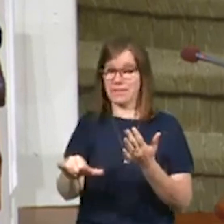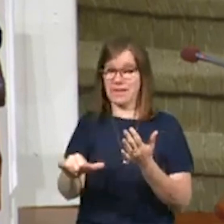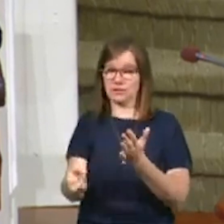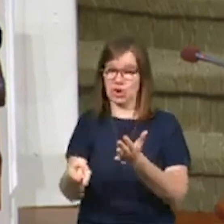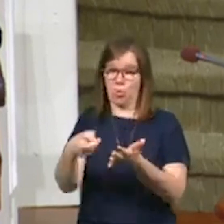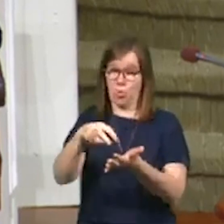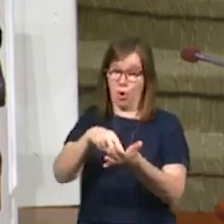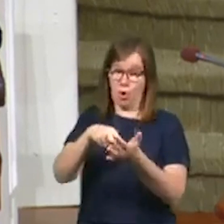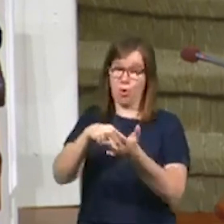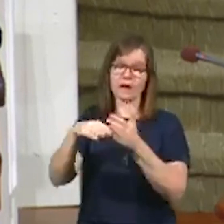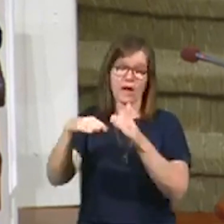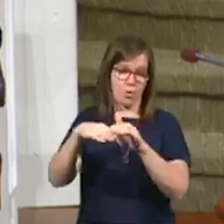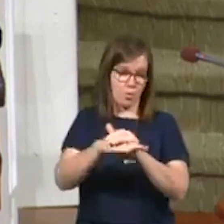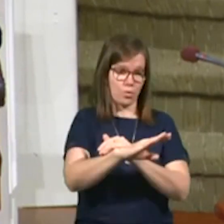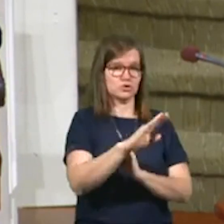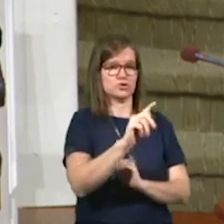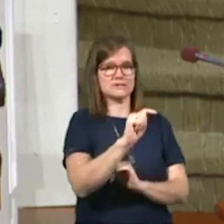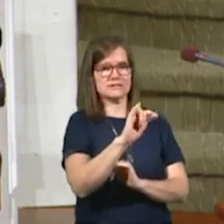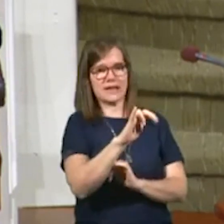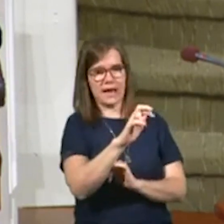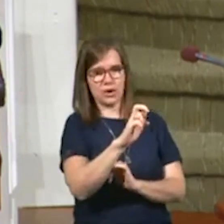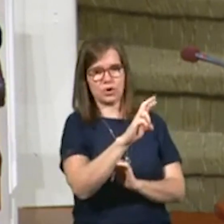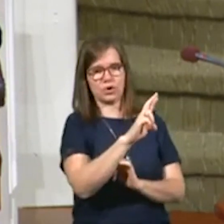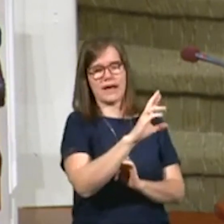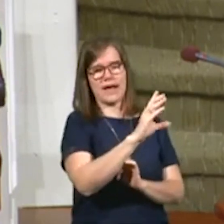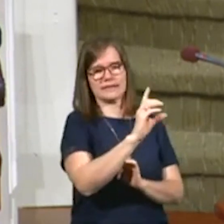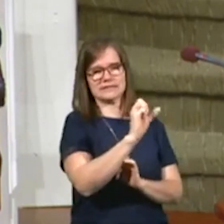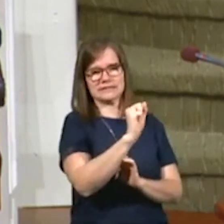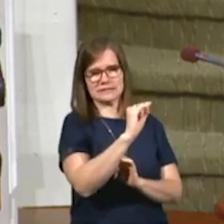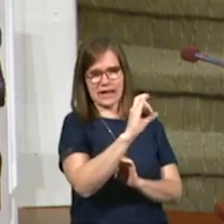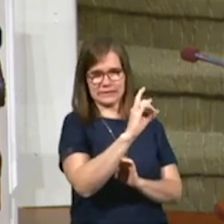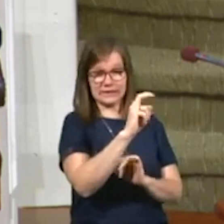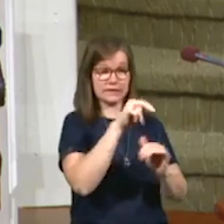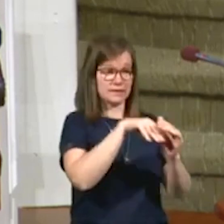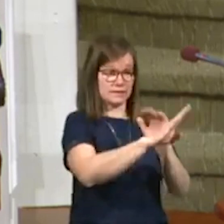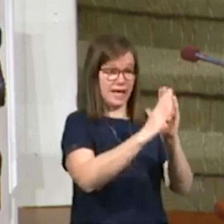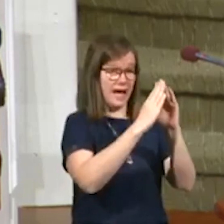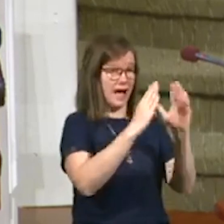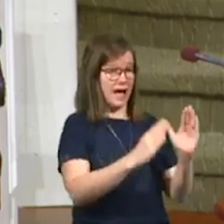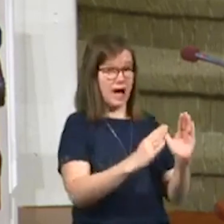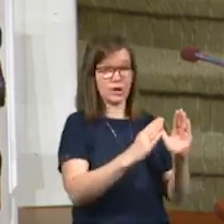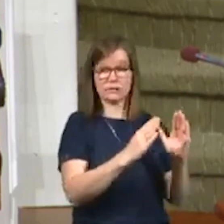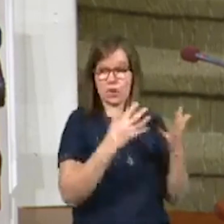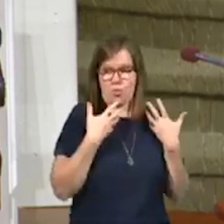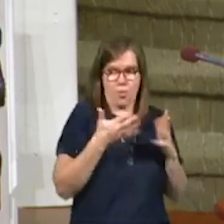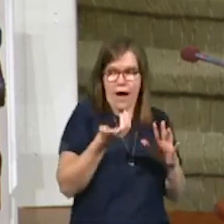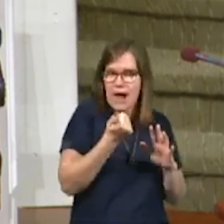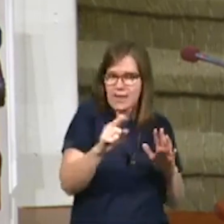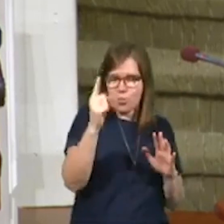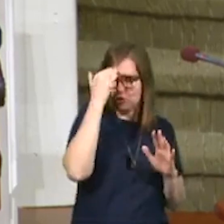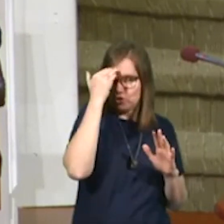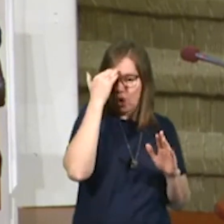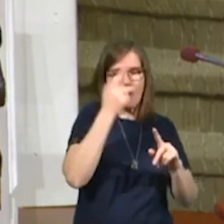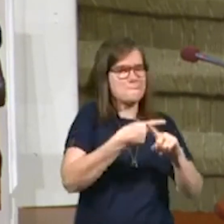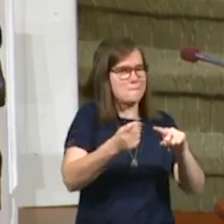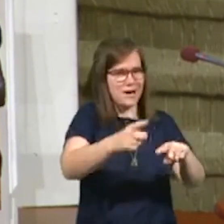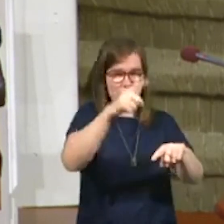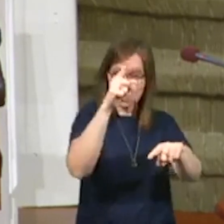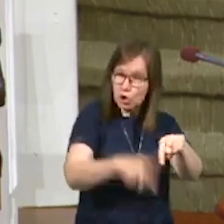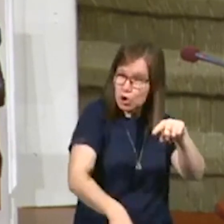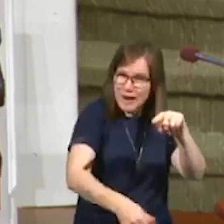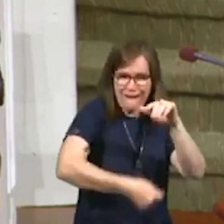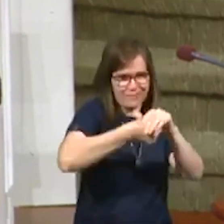went into the borders of Tyre and Sidon and entered into a house and would have no man know it, but he could not